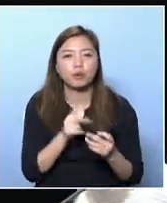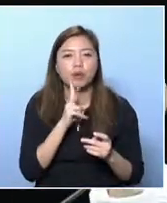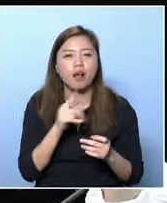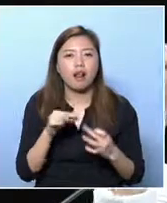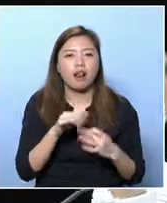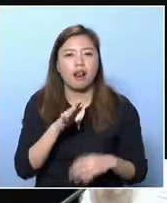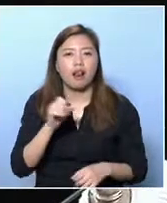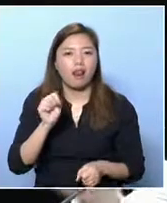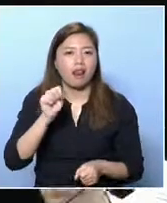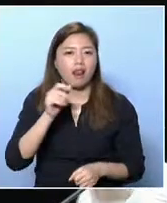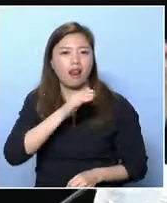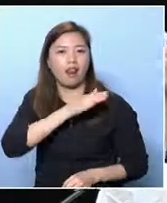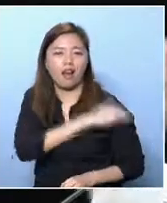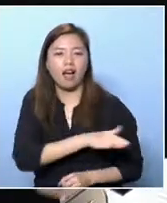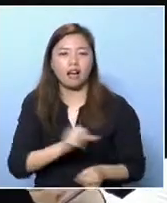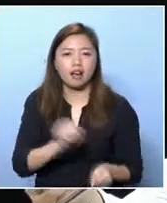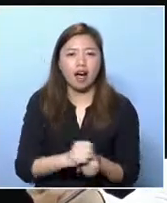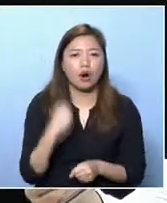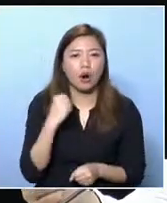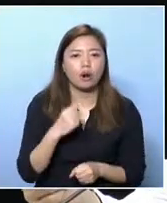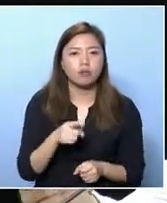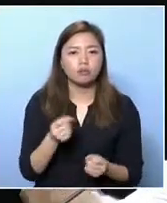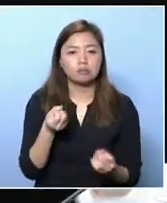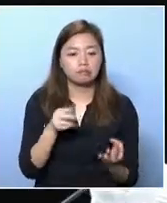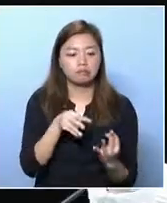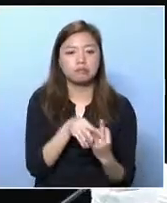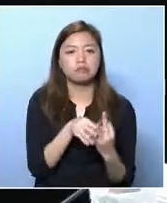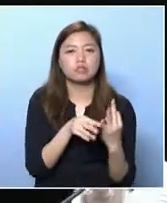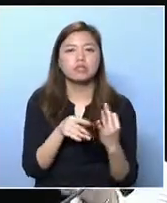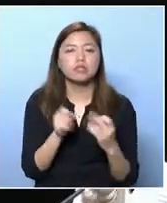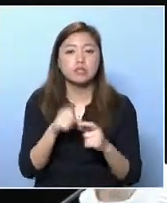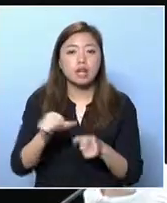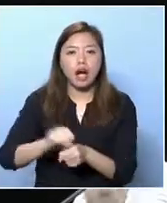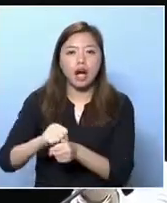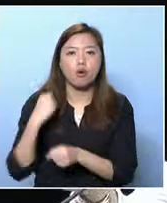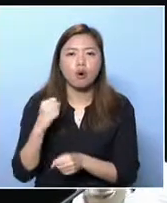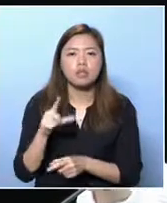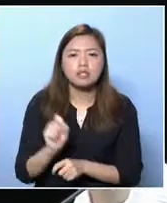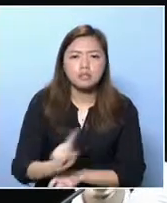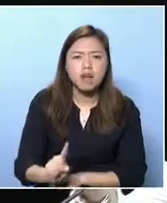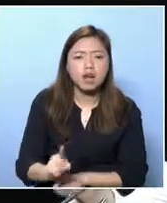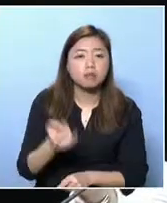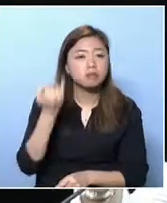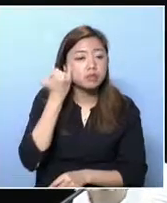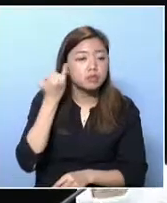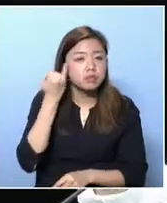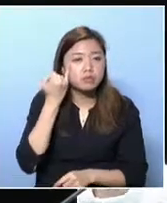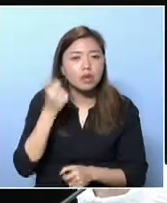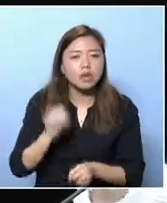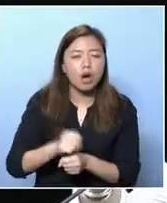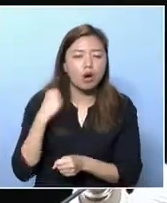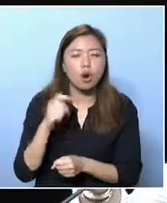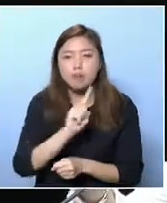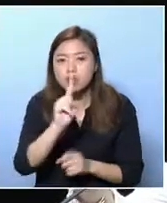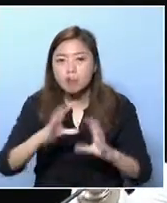If you call the government as if it is a